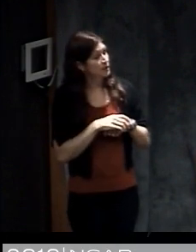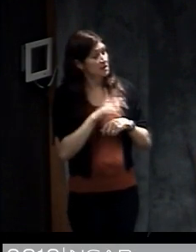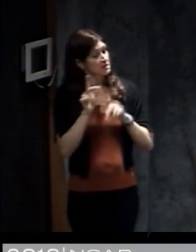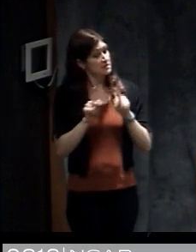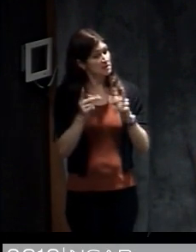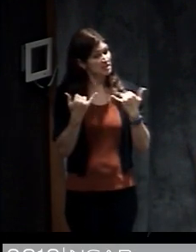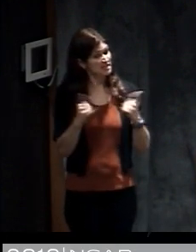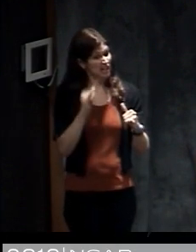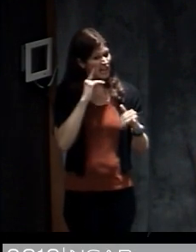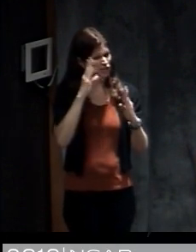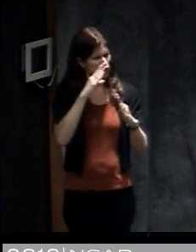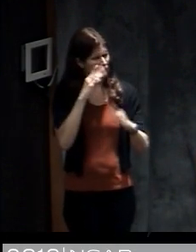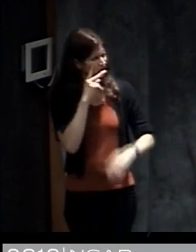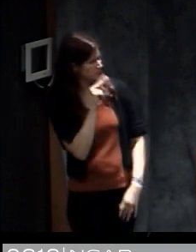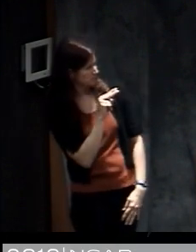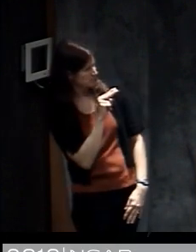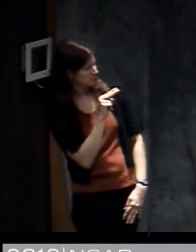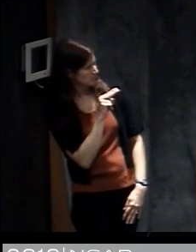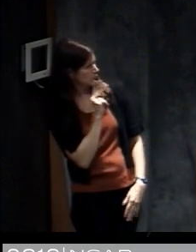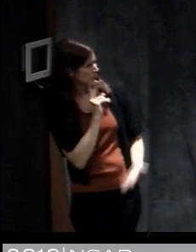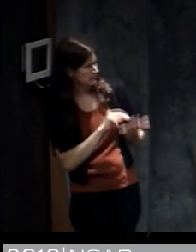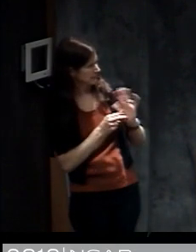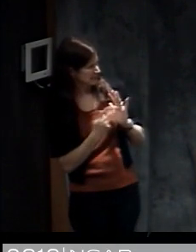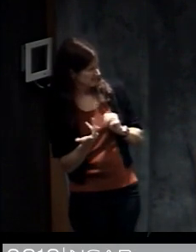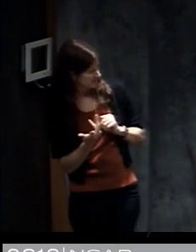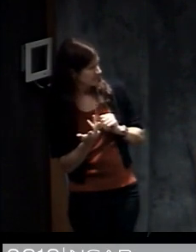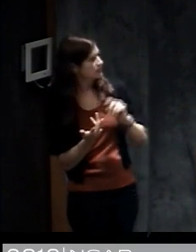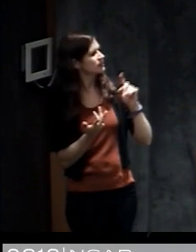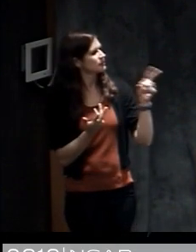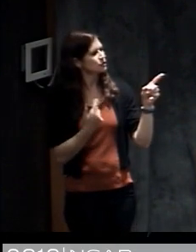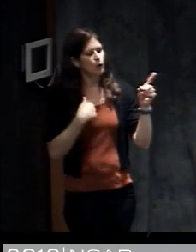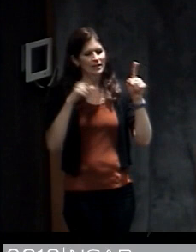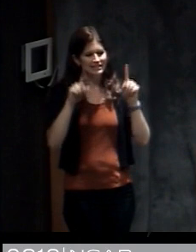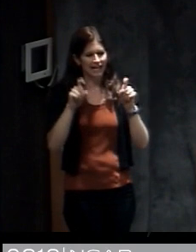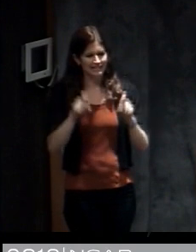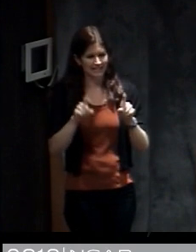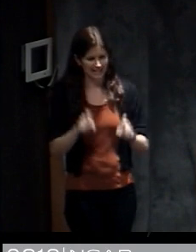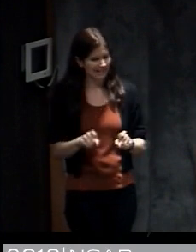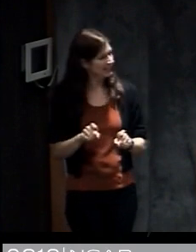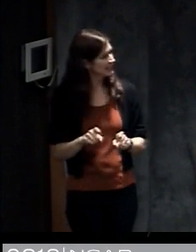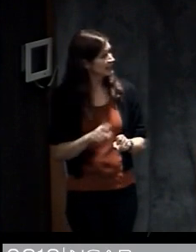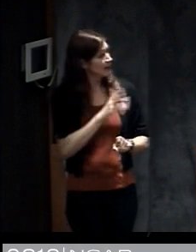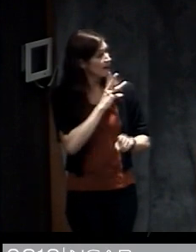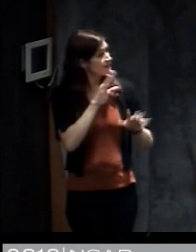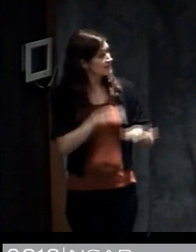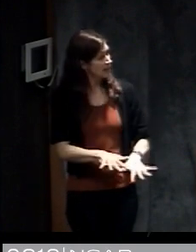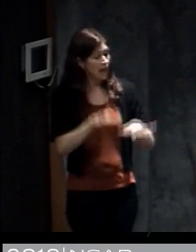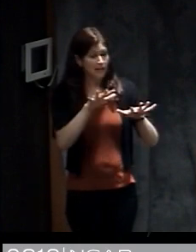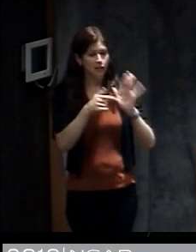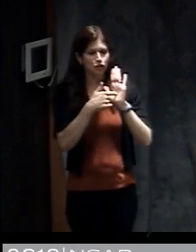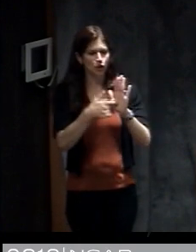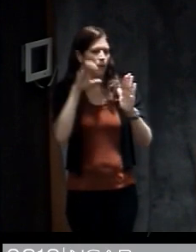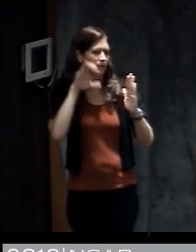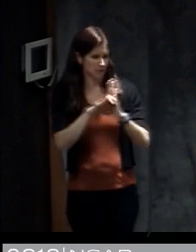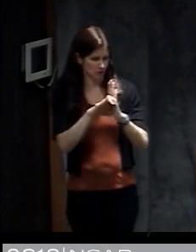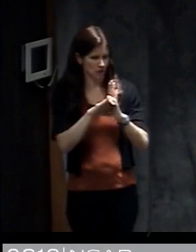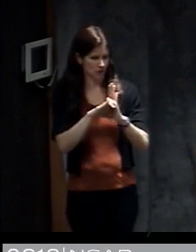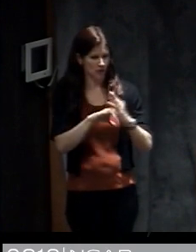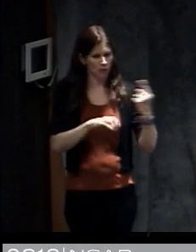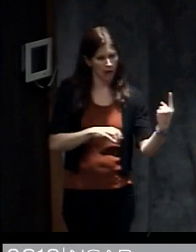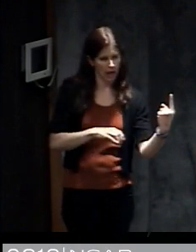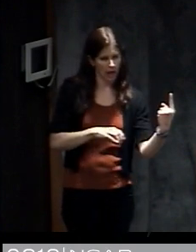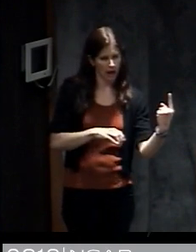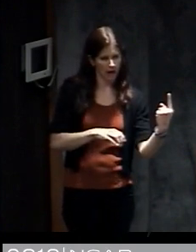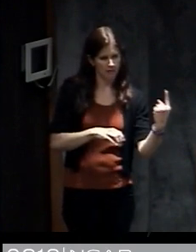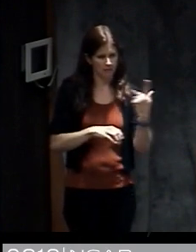trouble kind of translating what this information might mean for them. So we tested things like with the scale of flooding, showing what this one to three feet or three